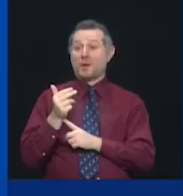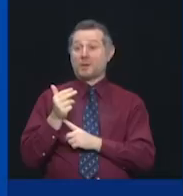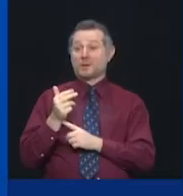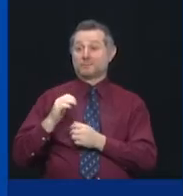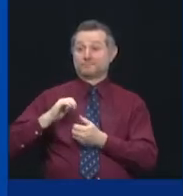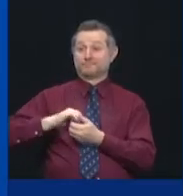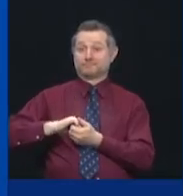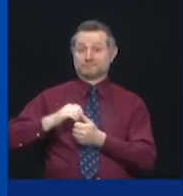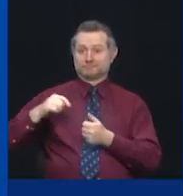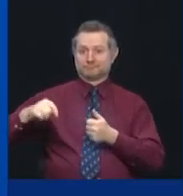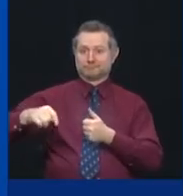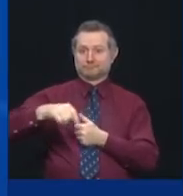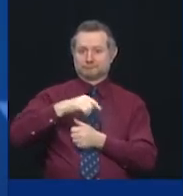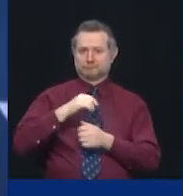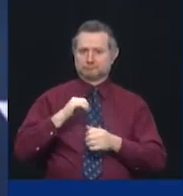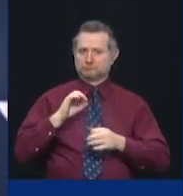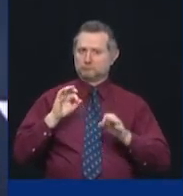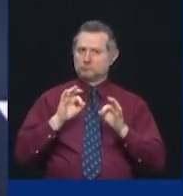facility and what we do.